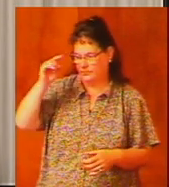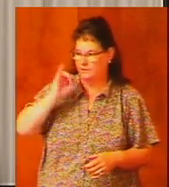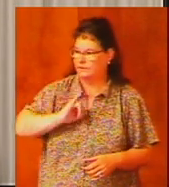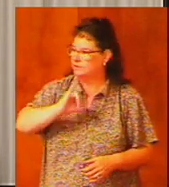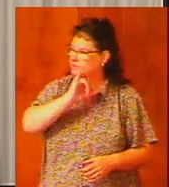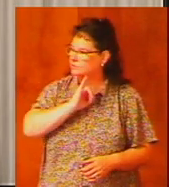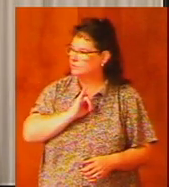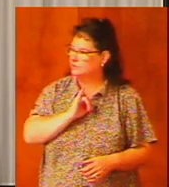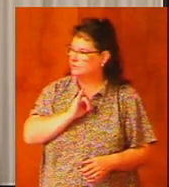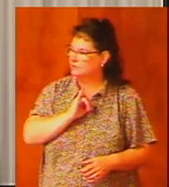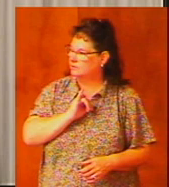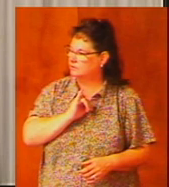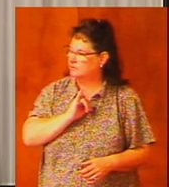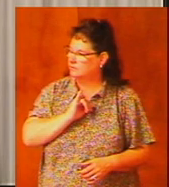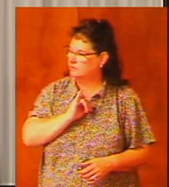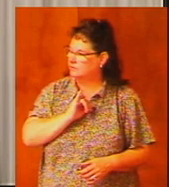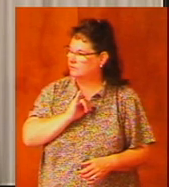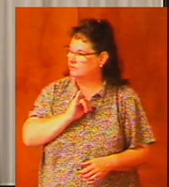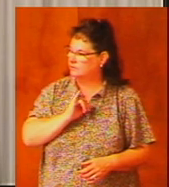Israel.